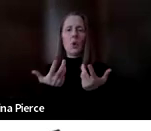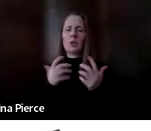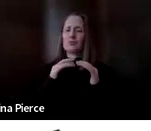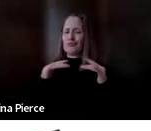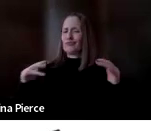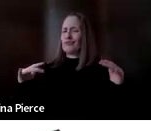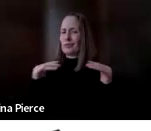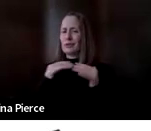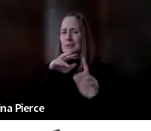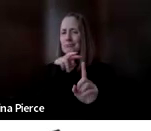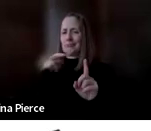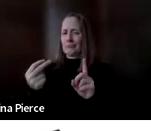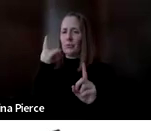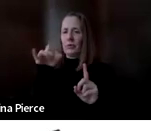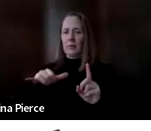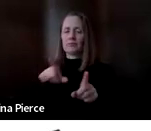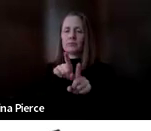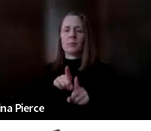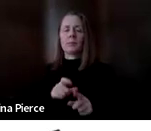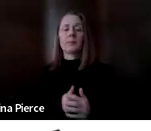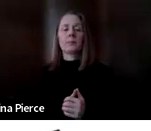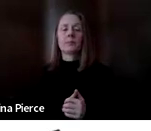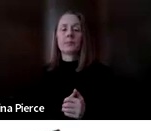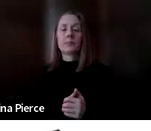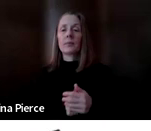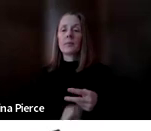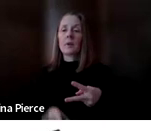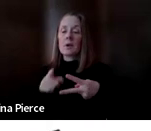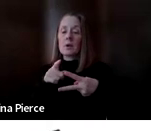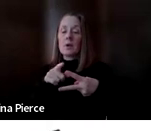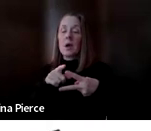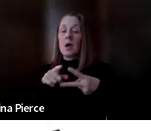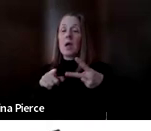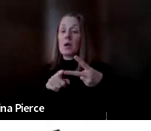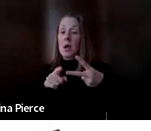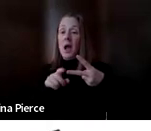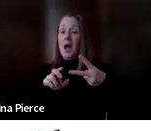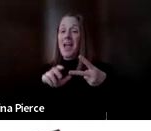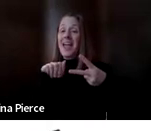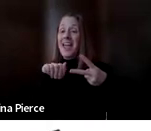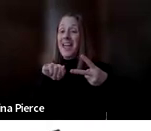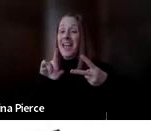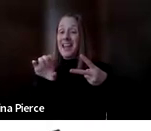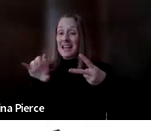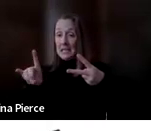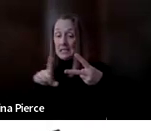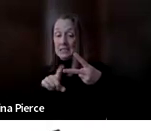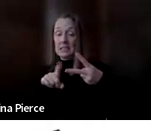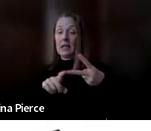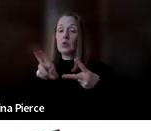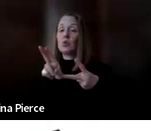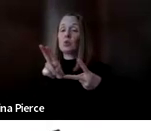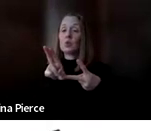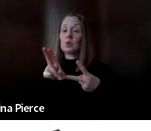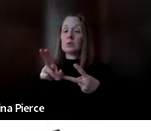that as well. So we talked about unaided AAC. Aided AAC is AAC that uses a tool outside